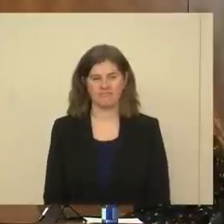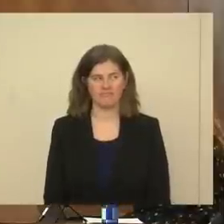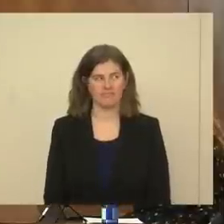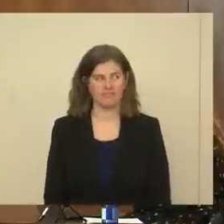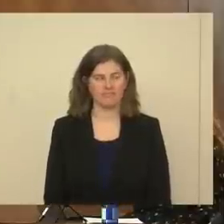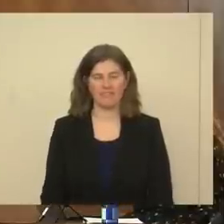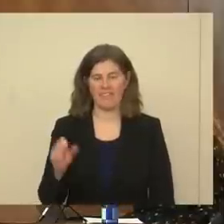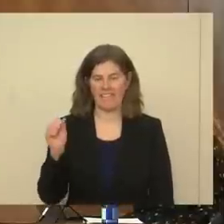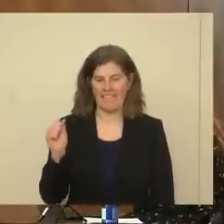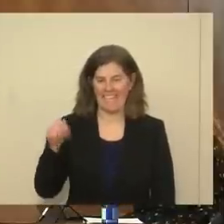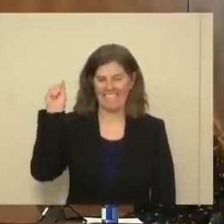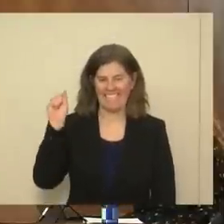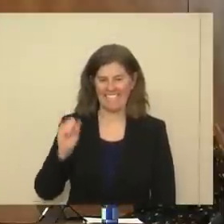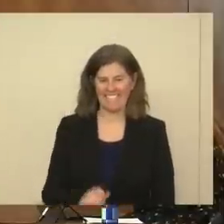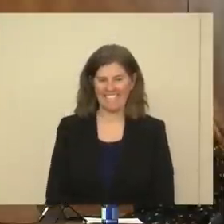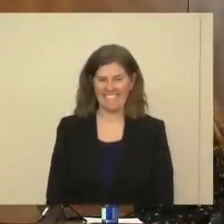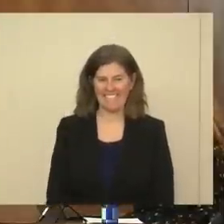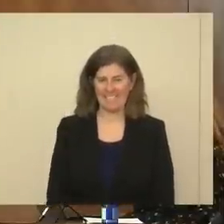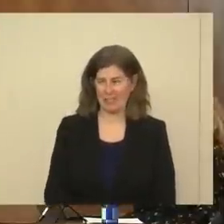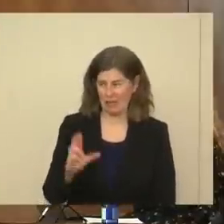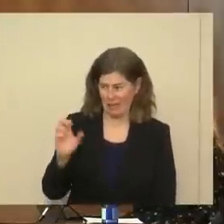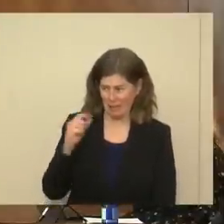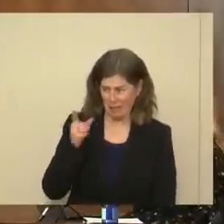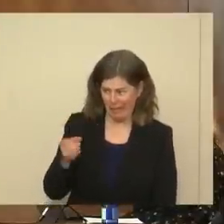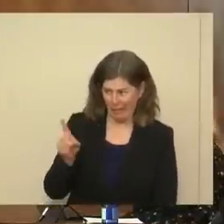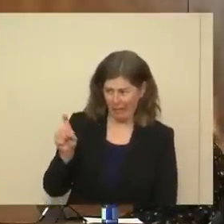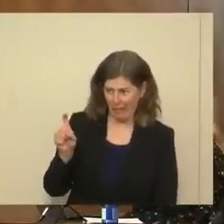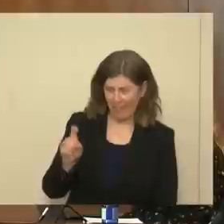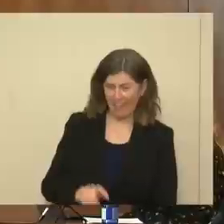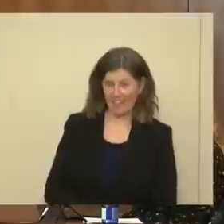Yes. Chris, do we have you there?